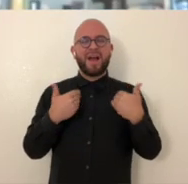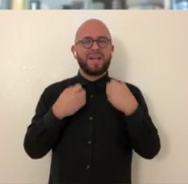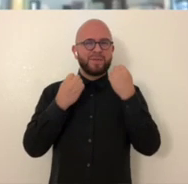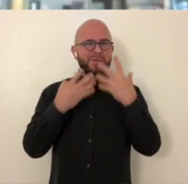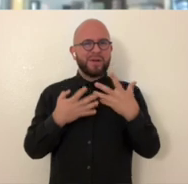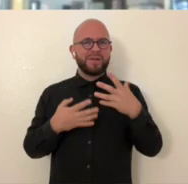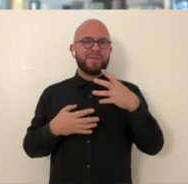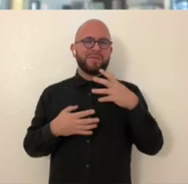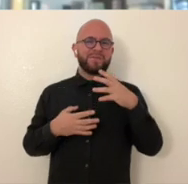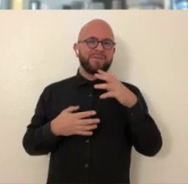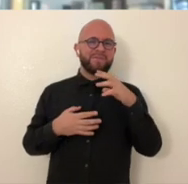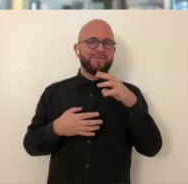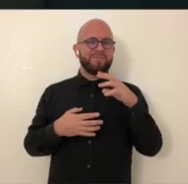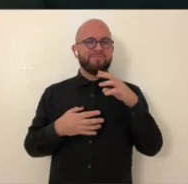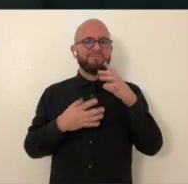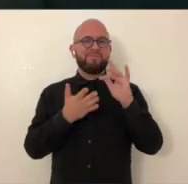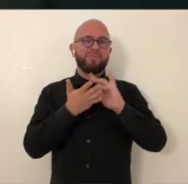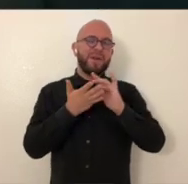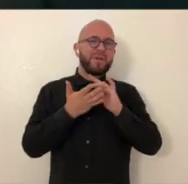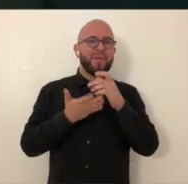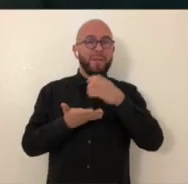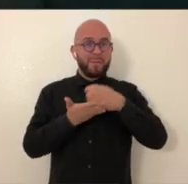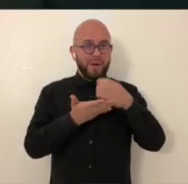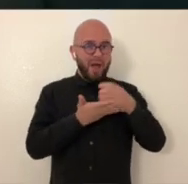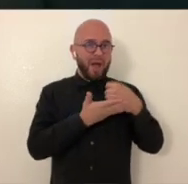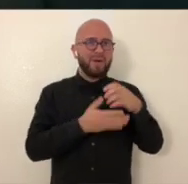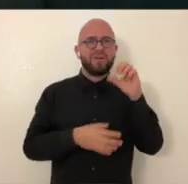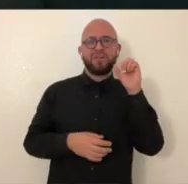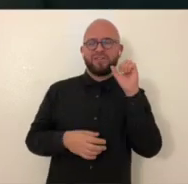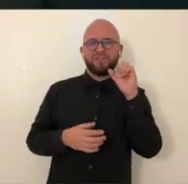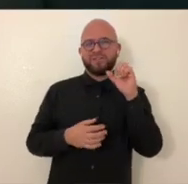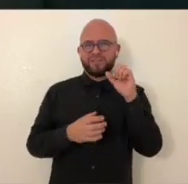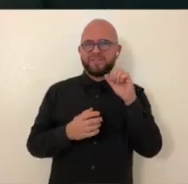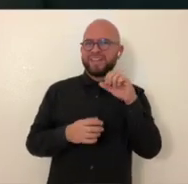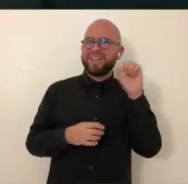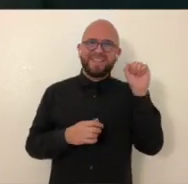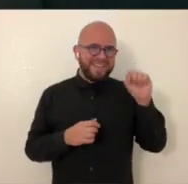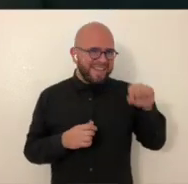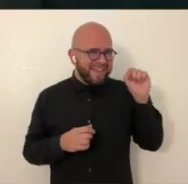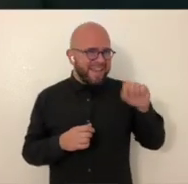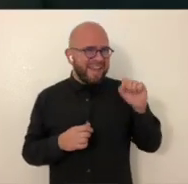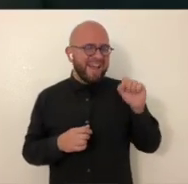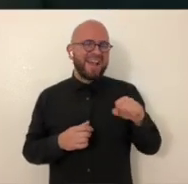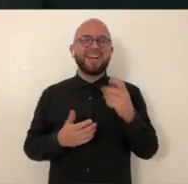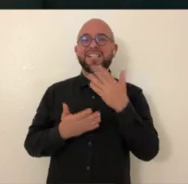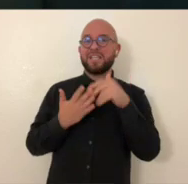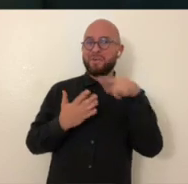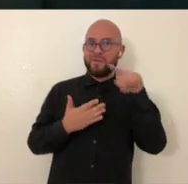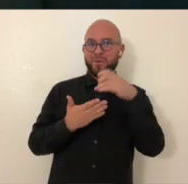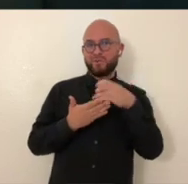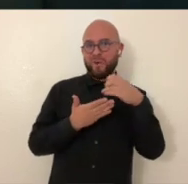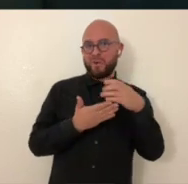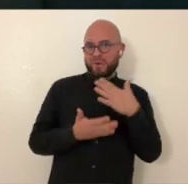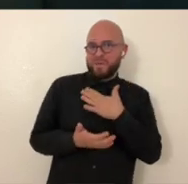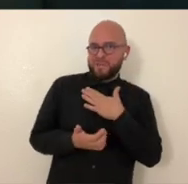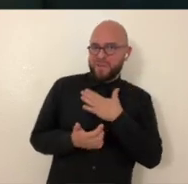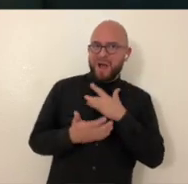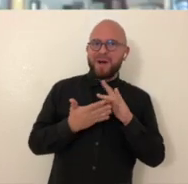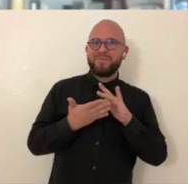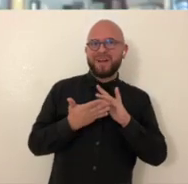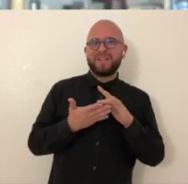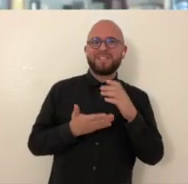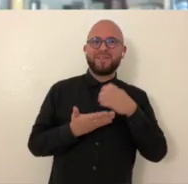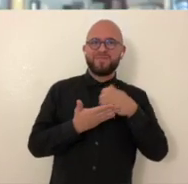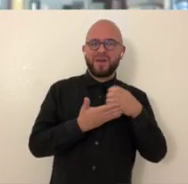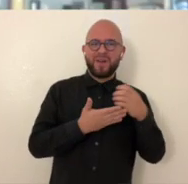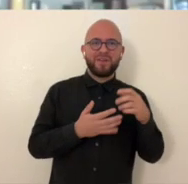You may be familiar with the piece that it's a bunch of medical bottles, like the orange medical bottles, like roped together.